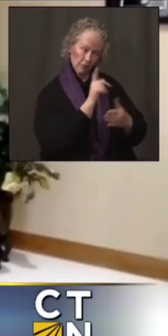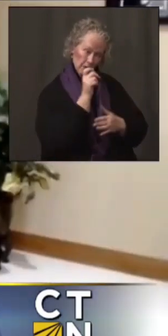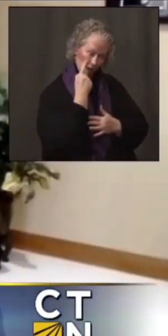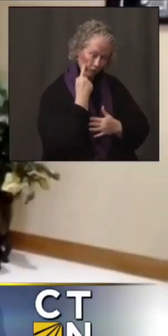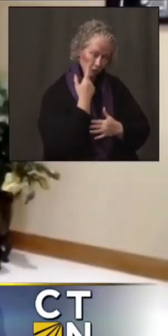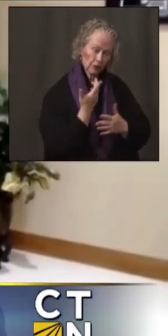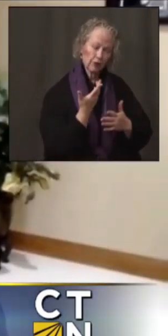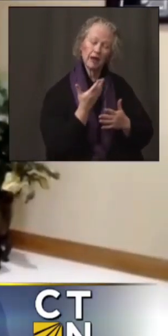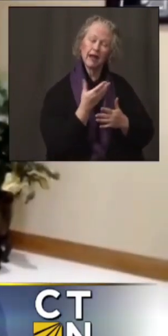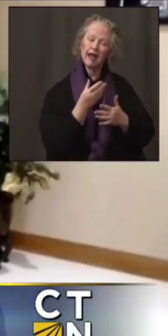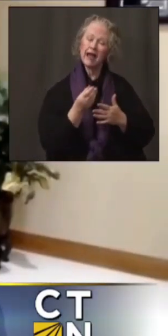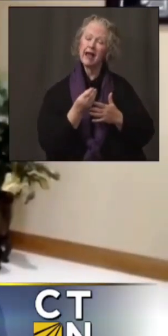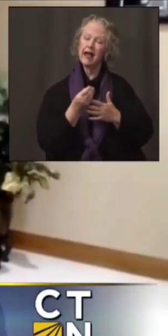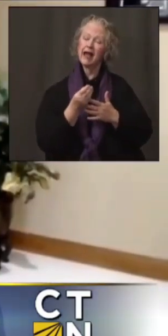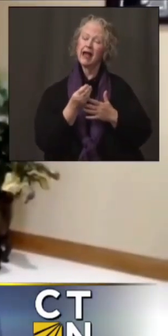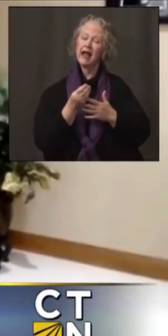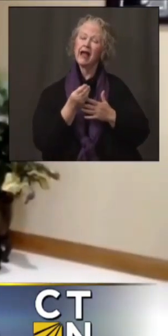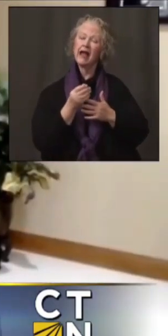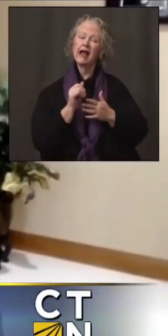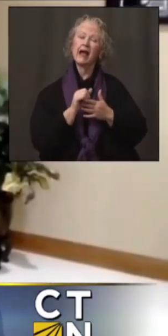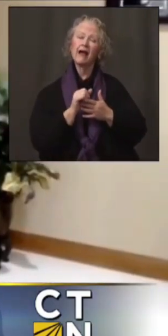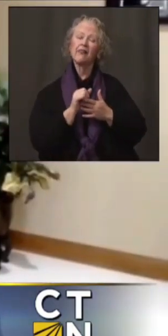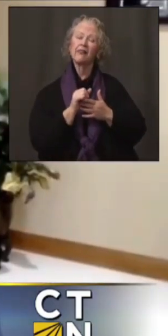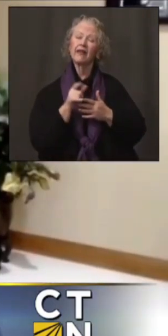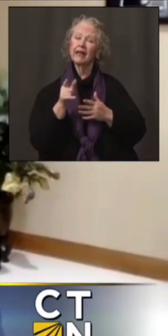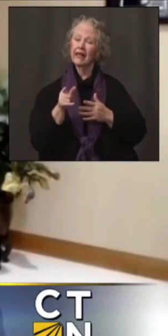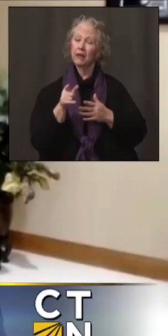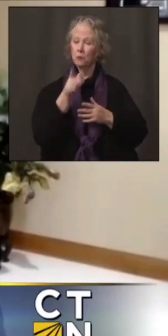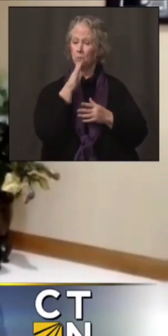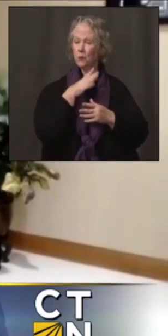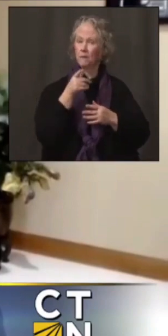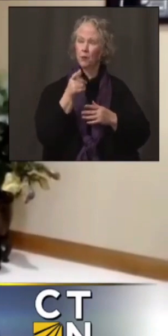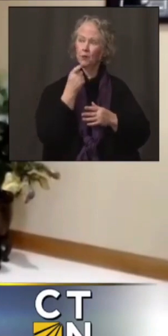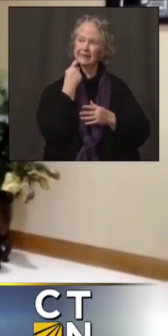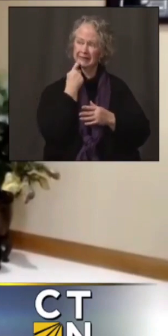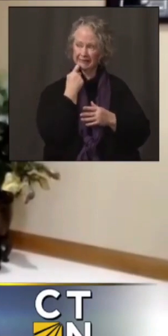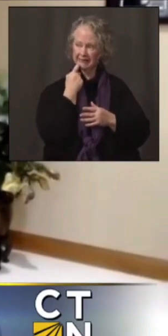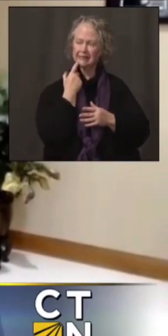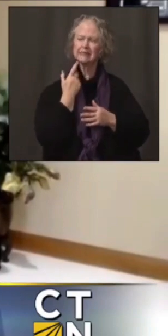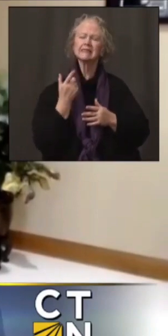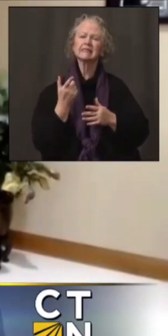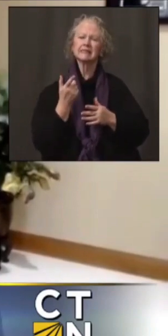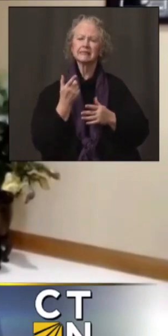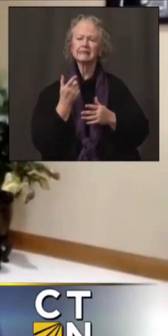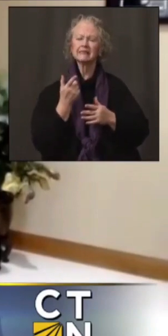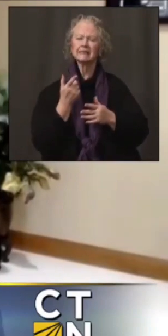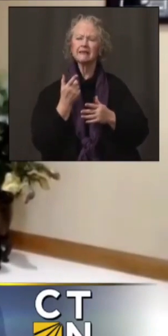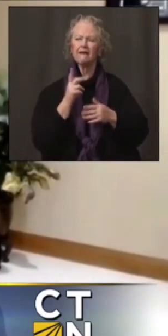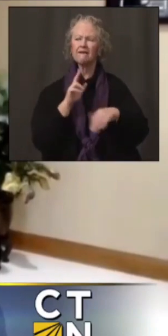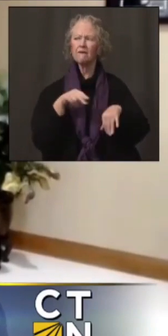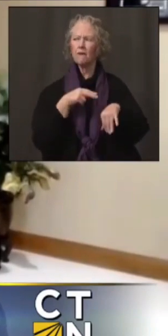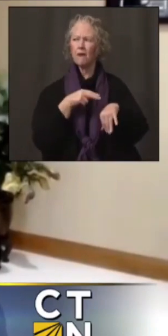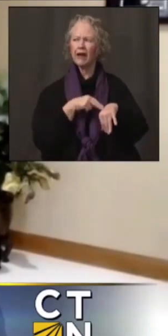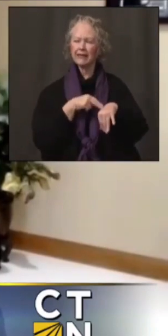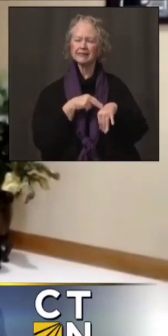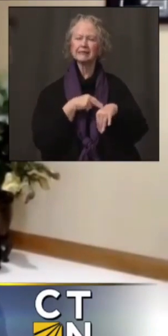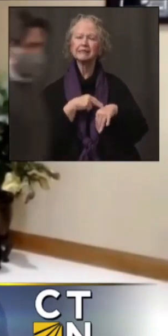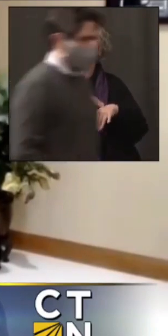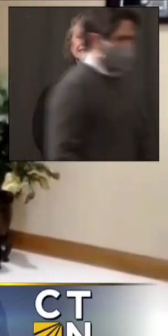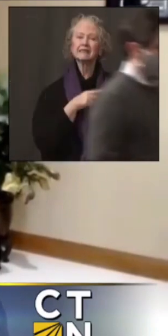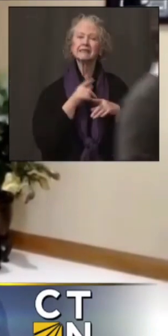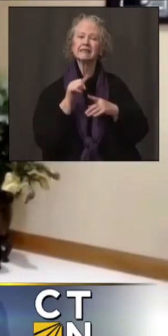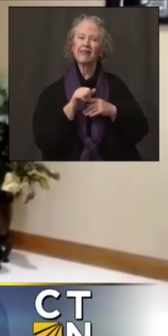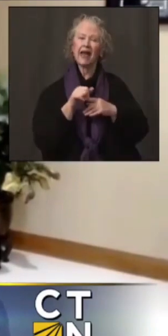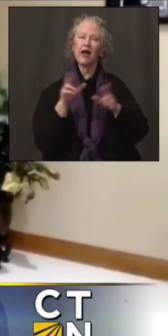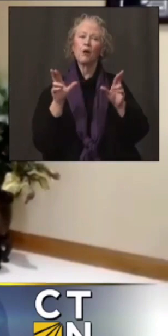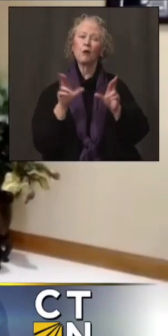well as to Mrs. Redwood, the health care worker who participated in the video, and of course the SEIU 1199 for